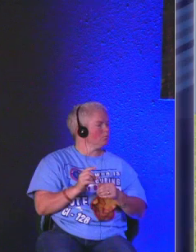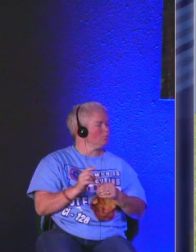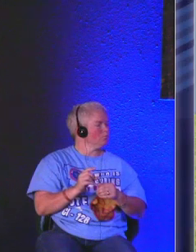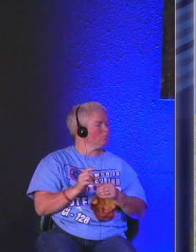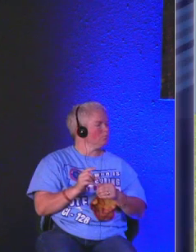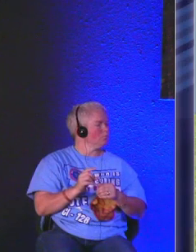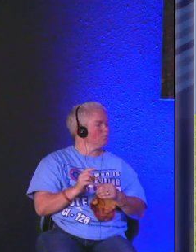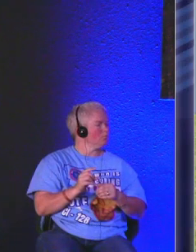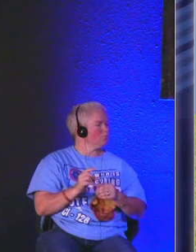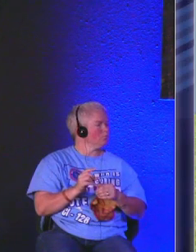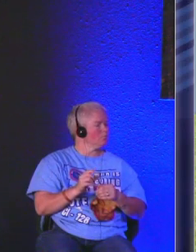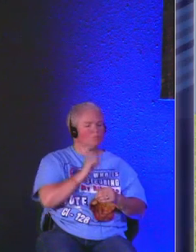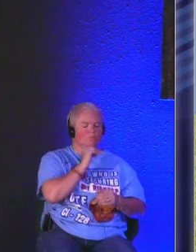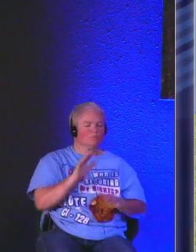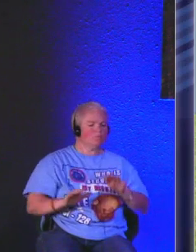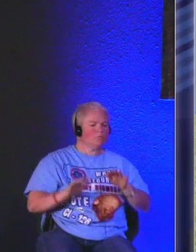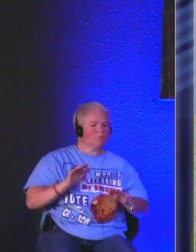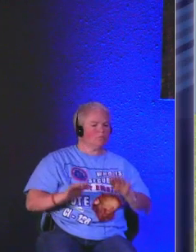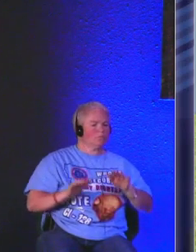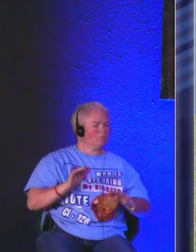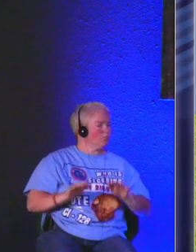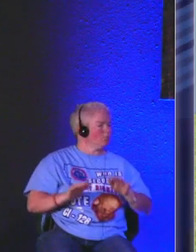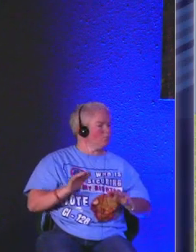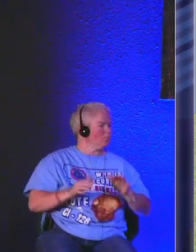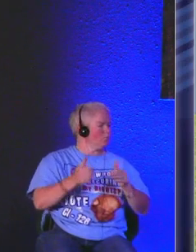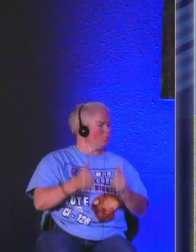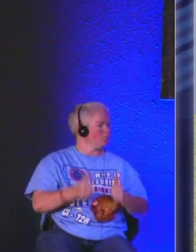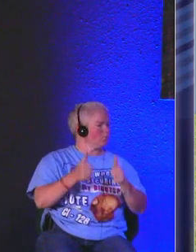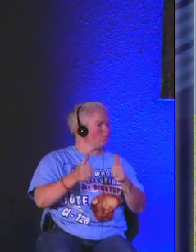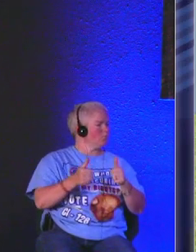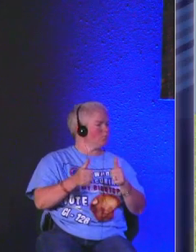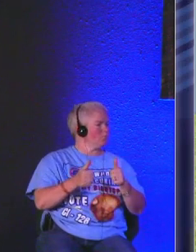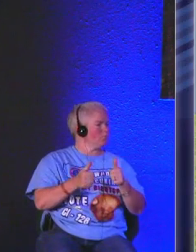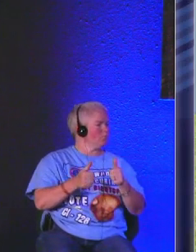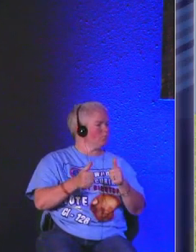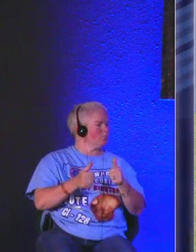this is an unsettled time we live in